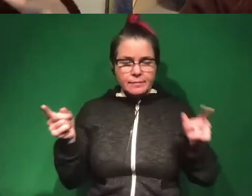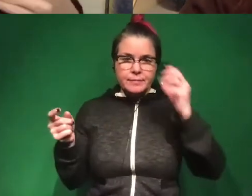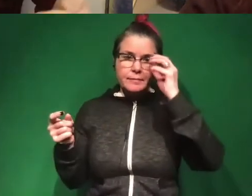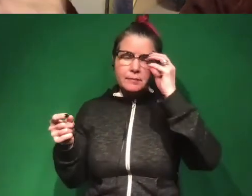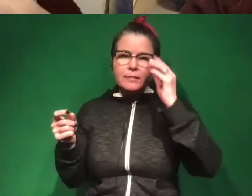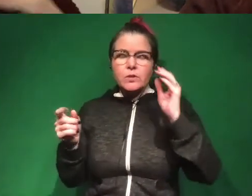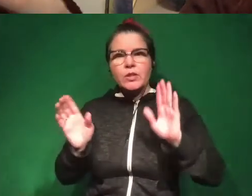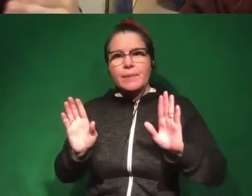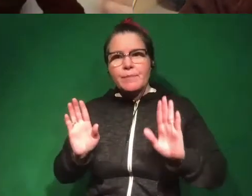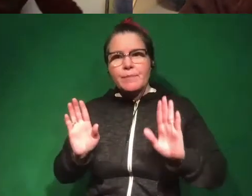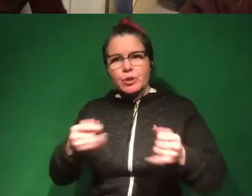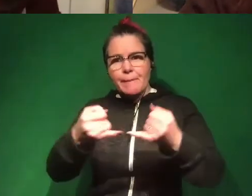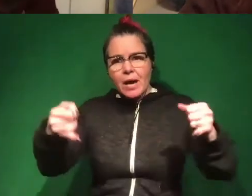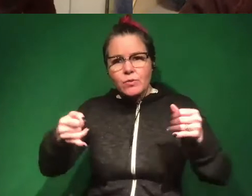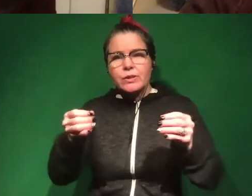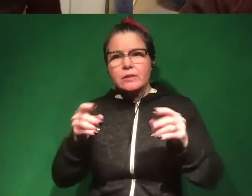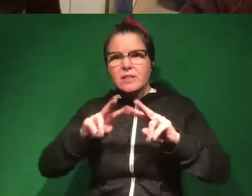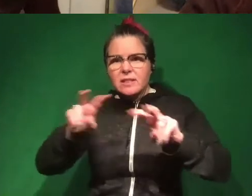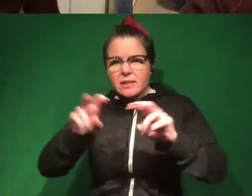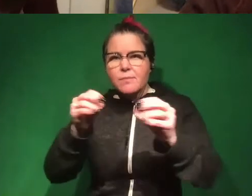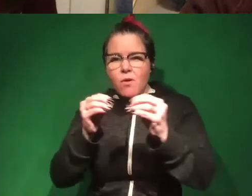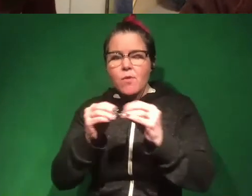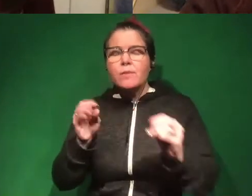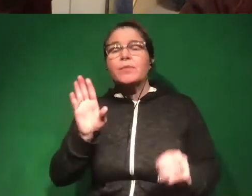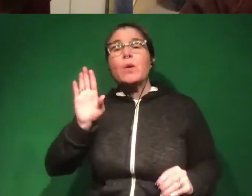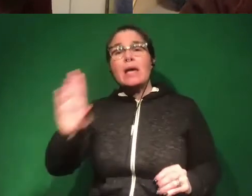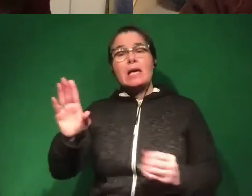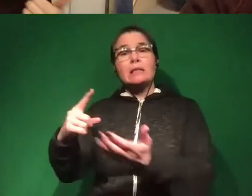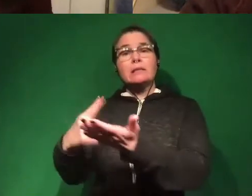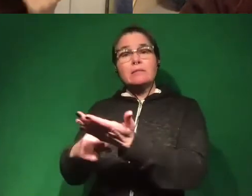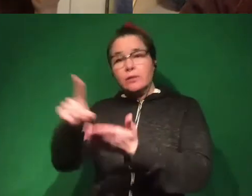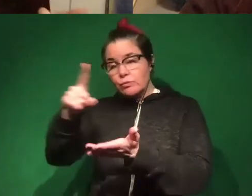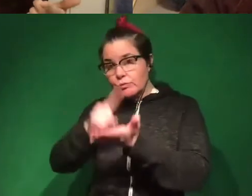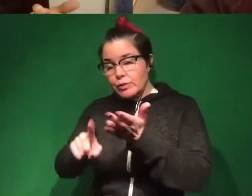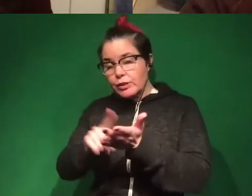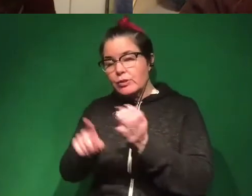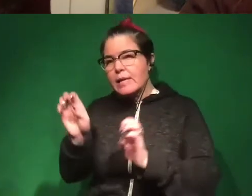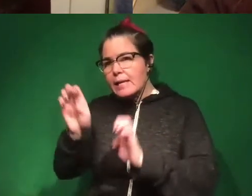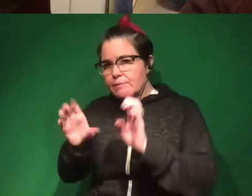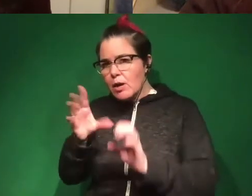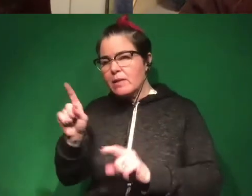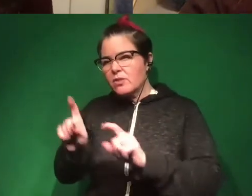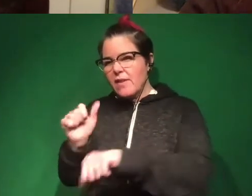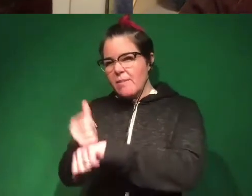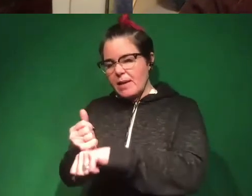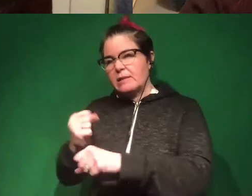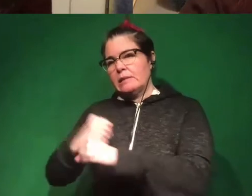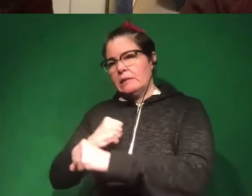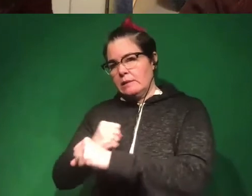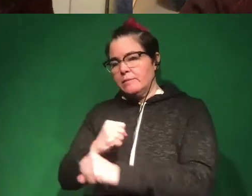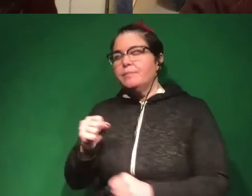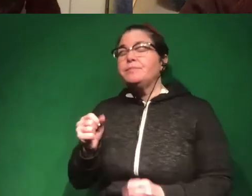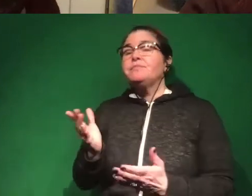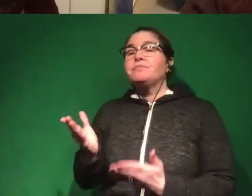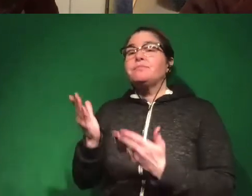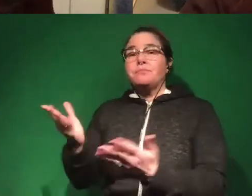pushing the boundaries and try to understand more and more. So his argument and his research, both experimental and survey research statistics, suggests